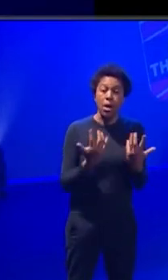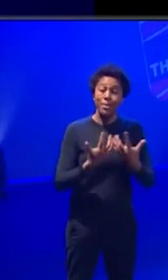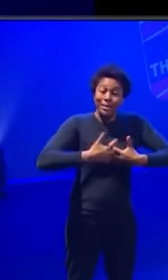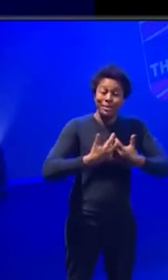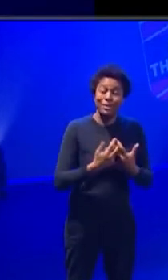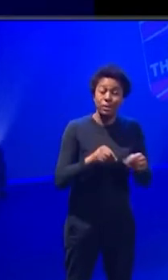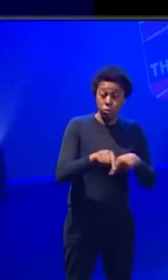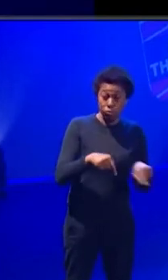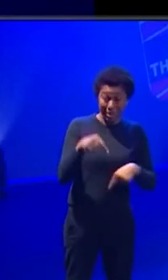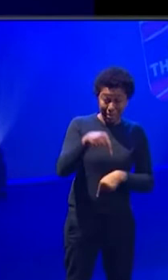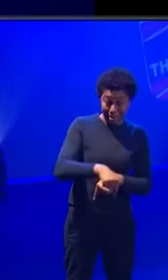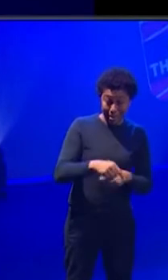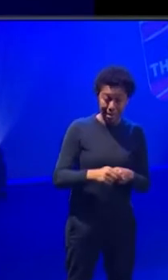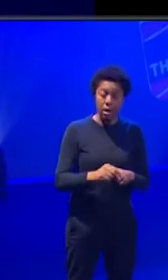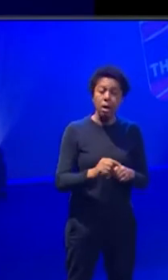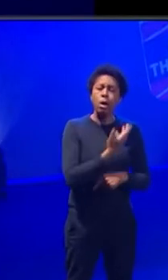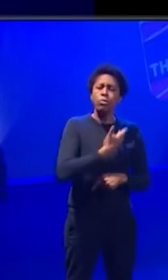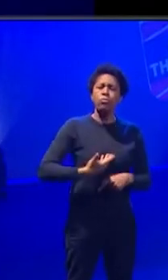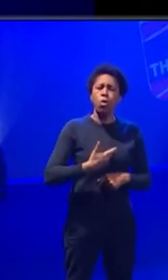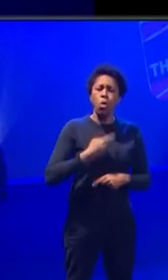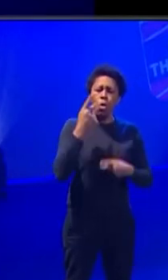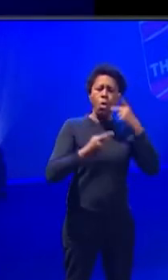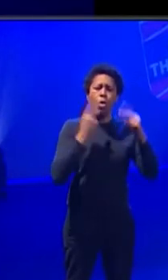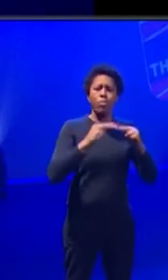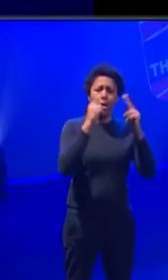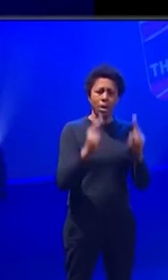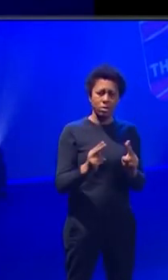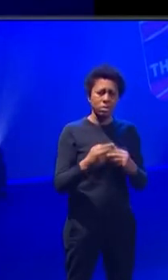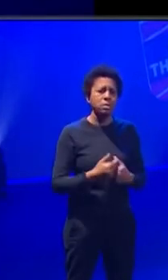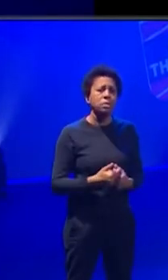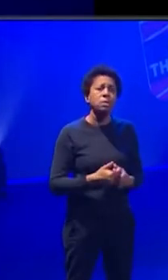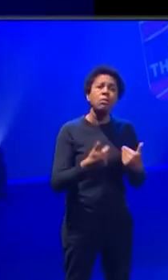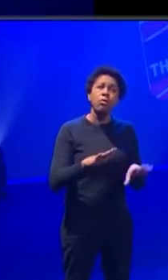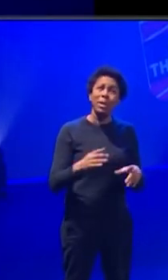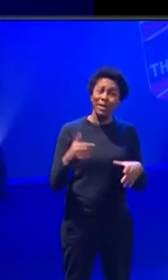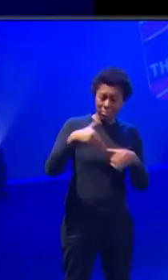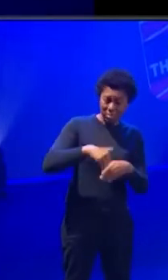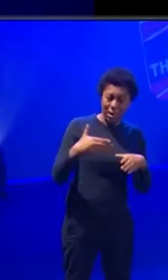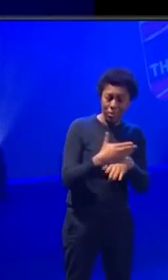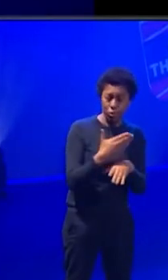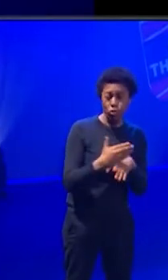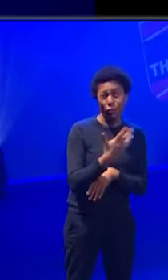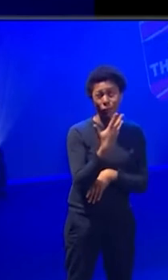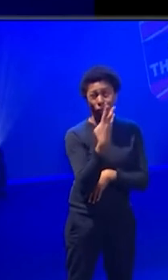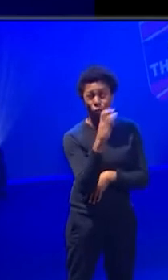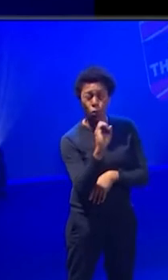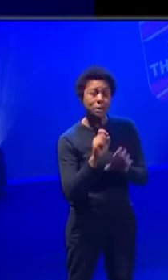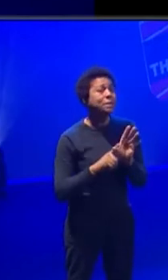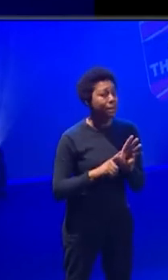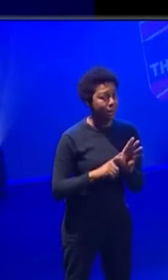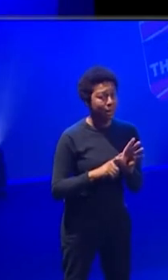at the Royal Opera House. I've been working in the business for 40 years. So I'm feeling quite old.